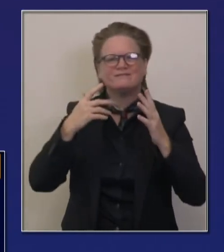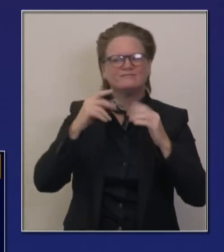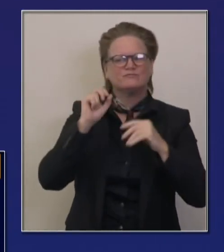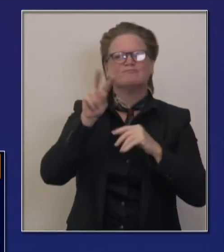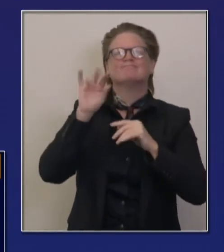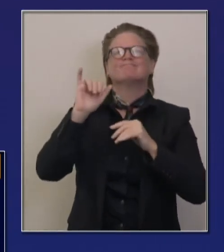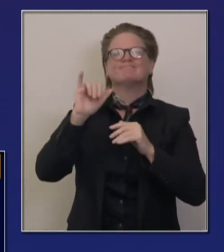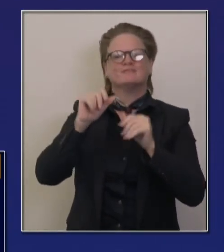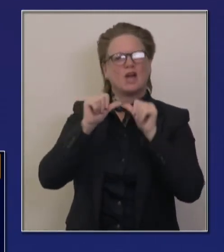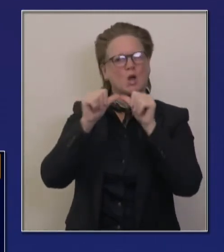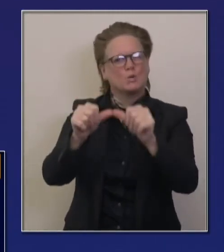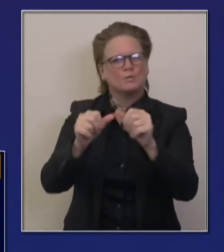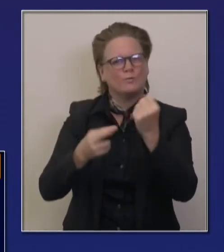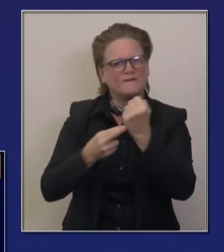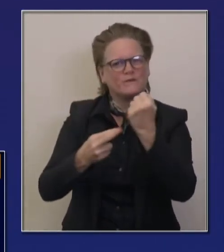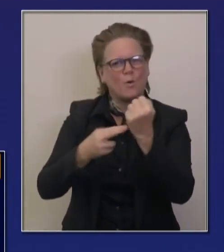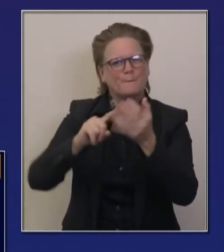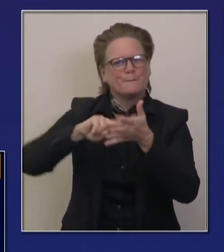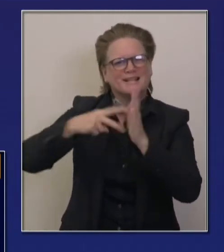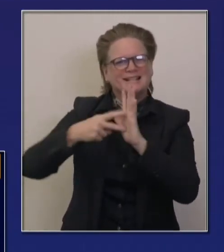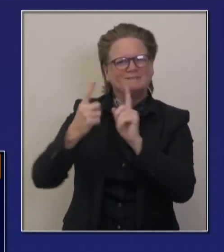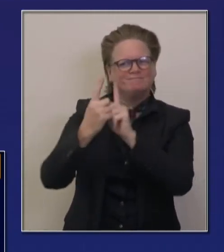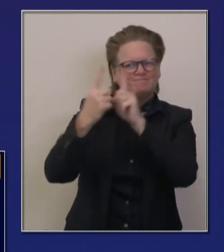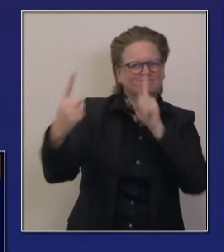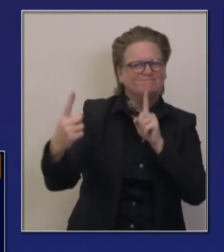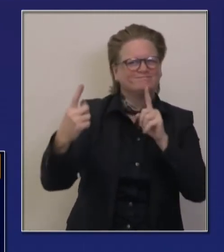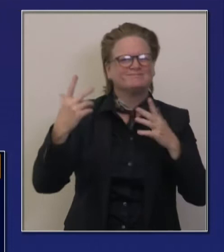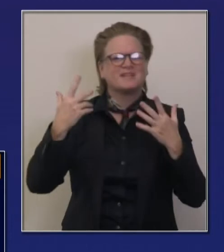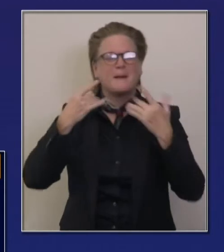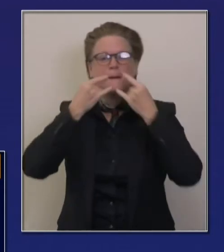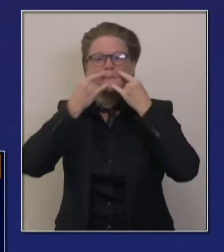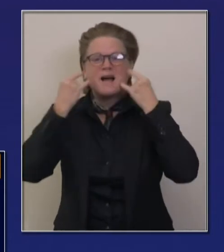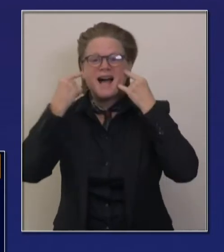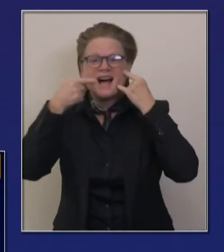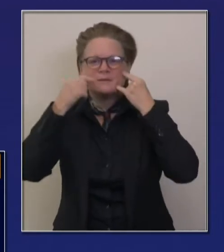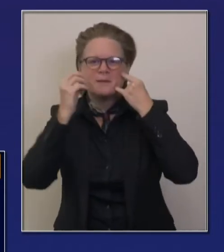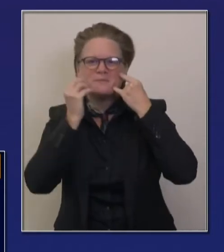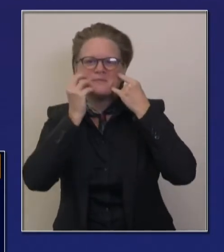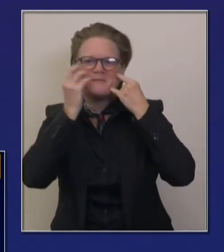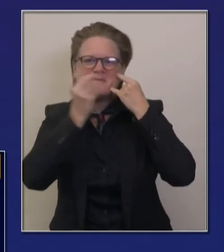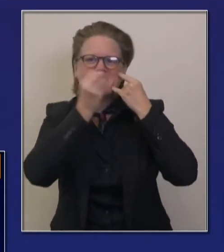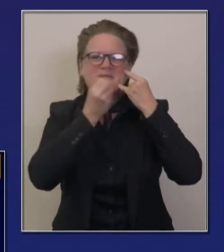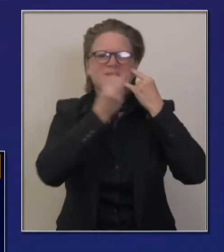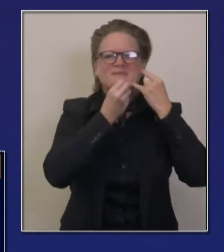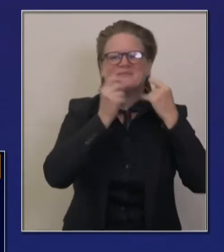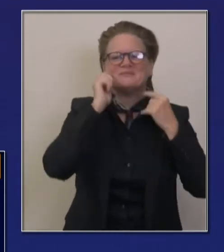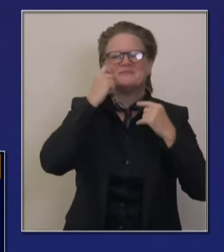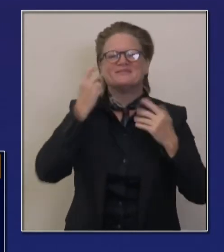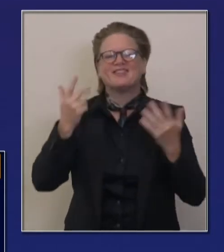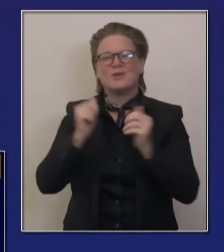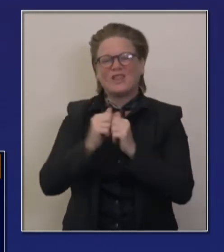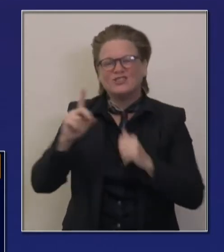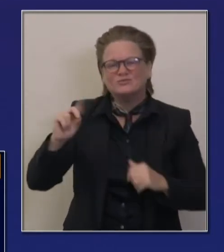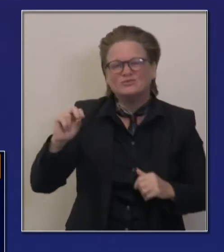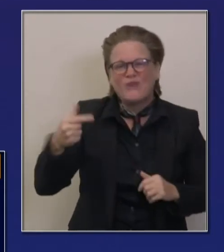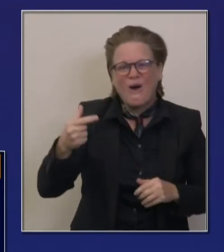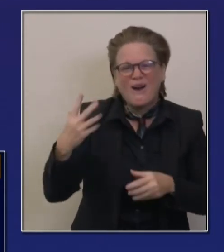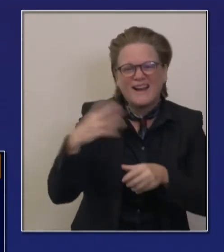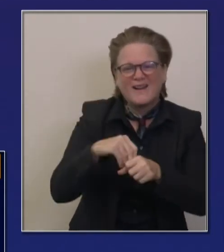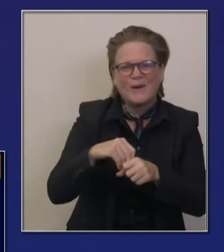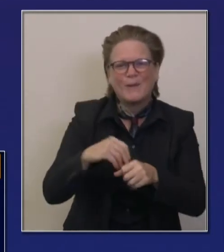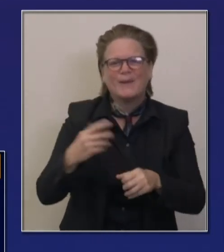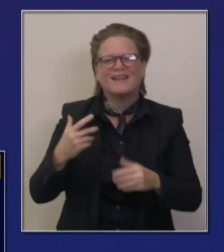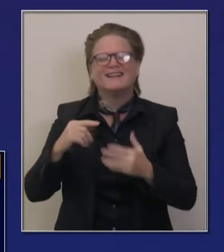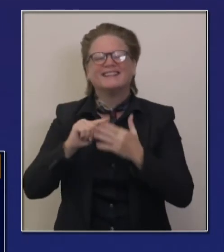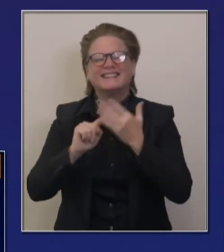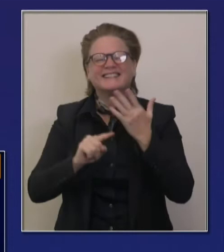and fashion. We're just trying to get your attention and just thought I'd try to bring to your attention, uh, what we are working on and what